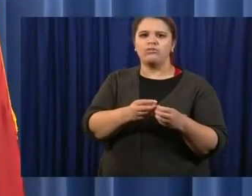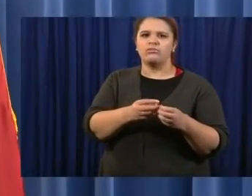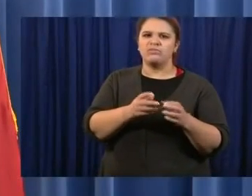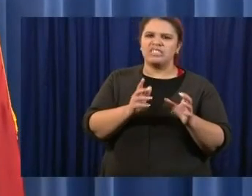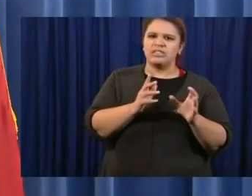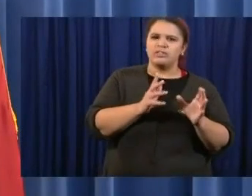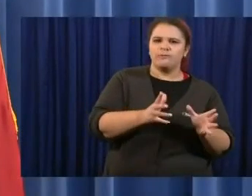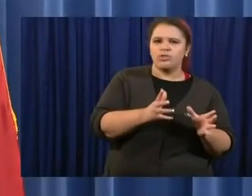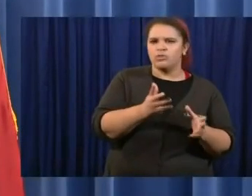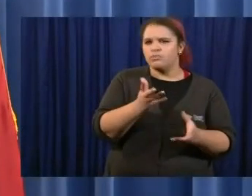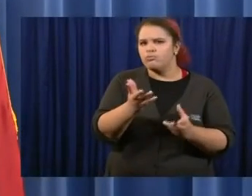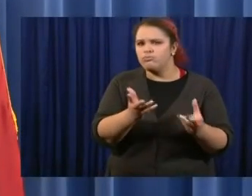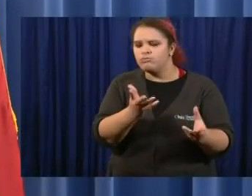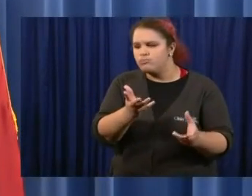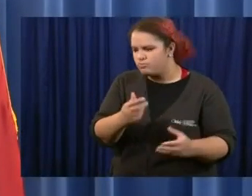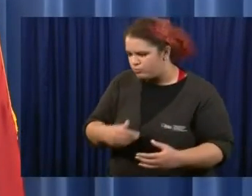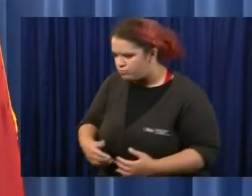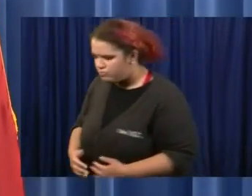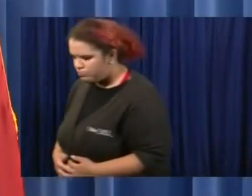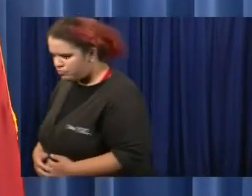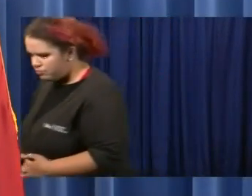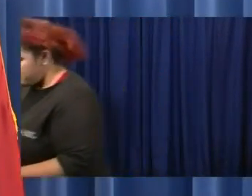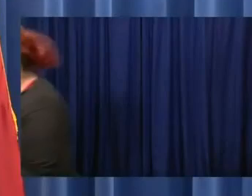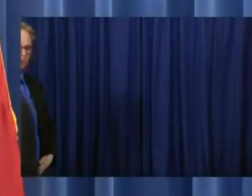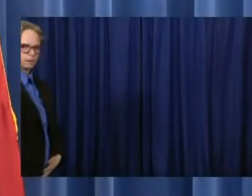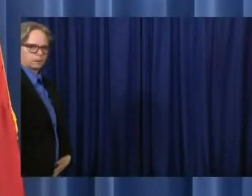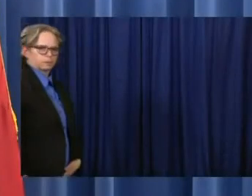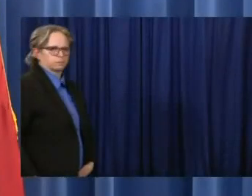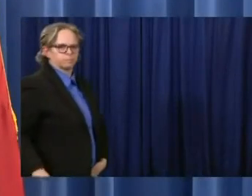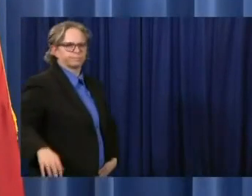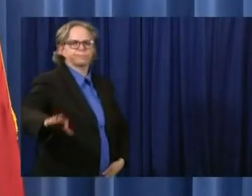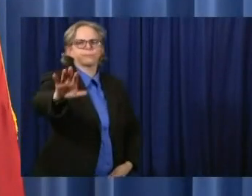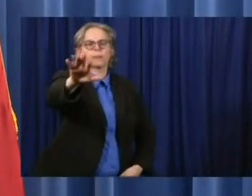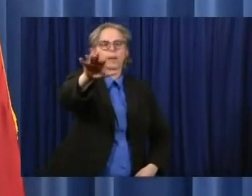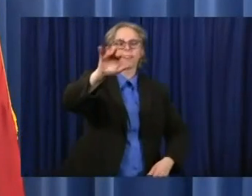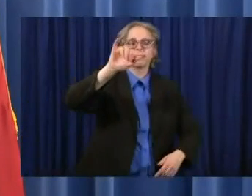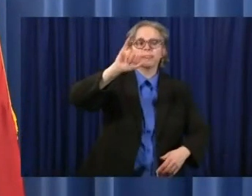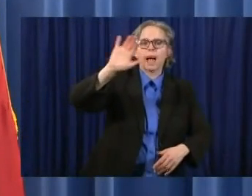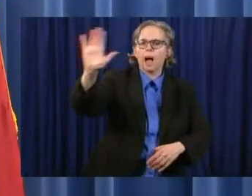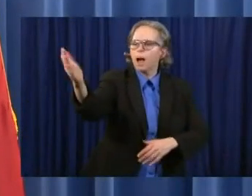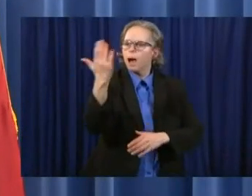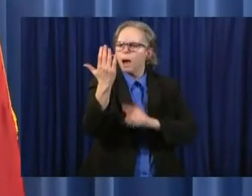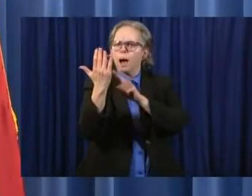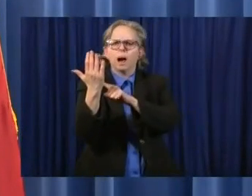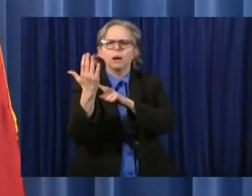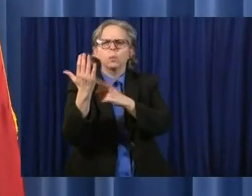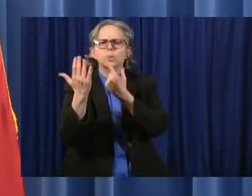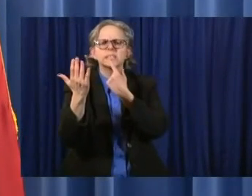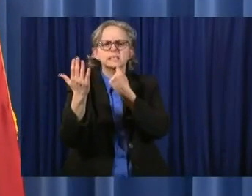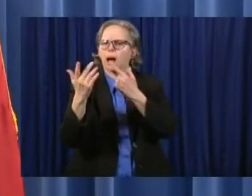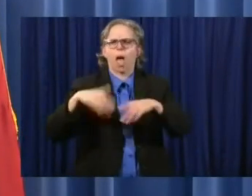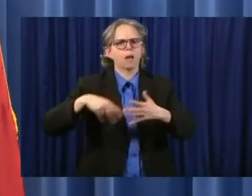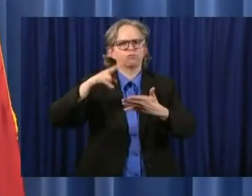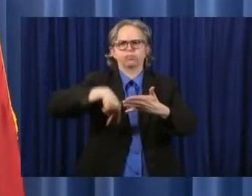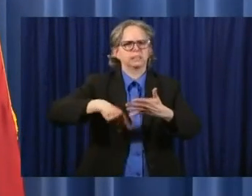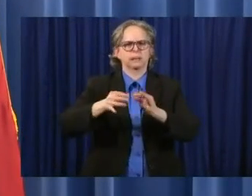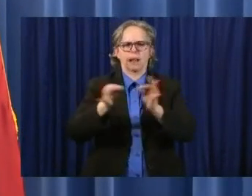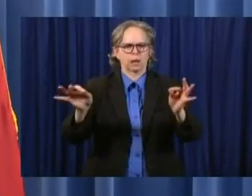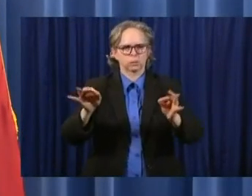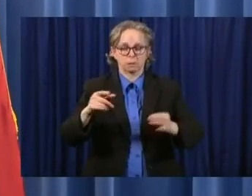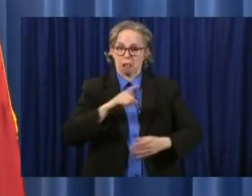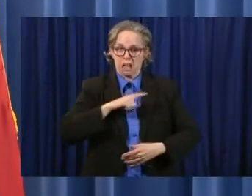I always have to see the language. I've not really looked at this language. You know, certainly the legislature has every right to